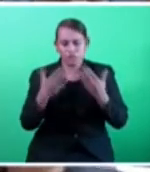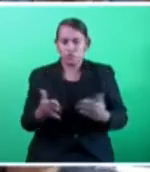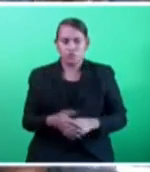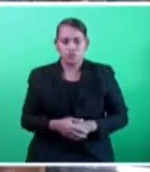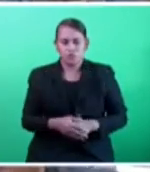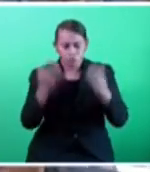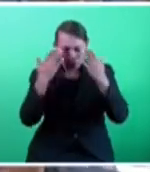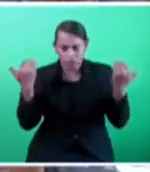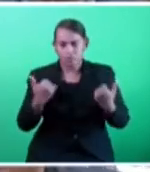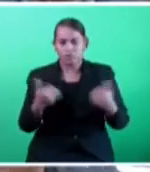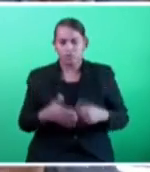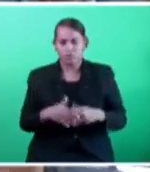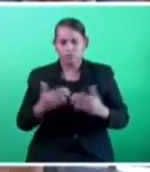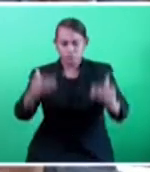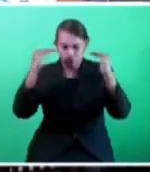We move on.